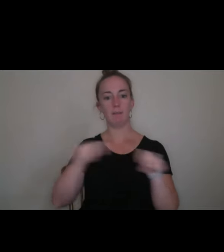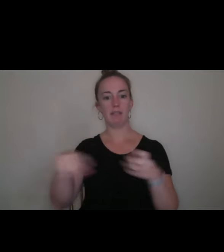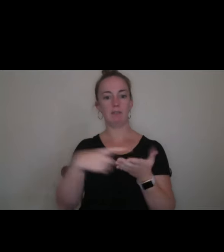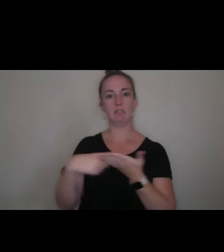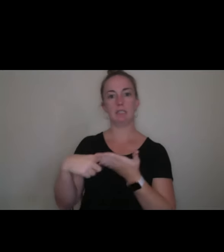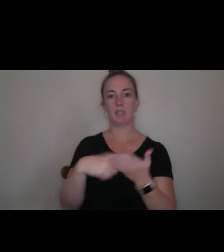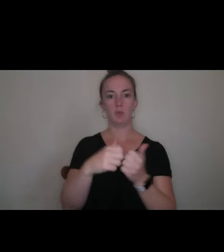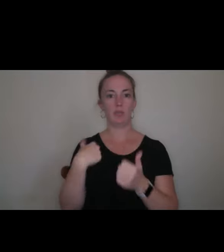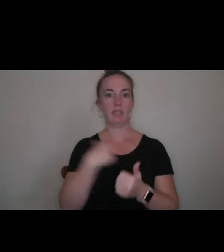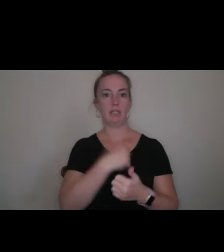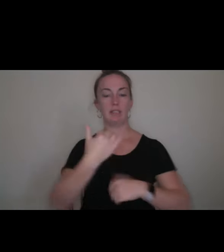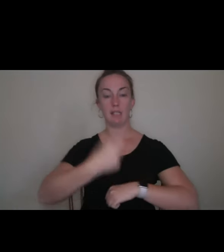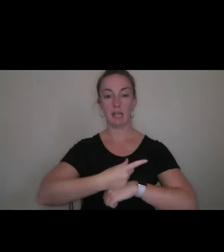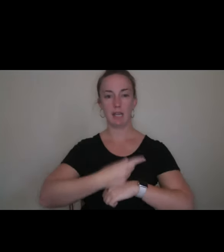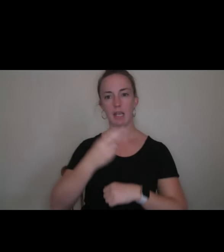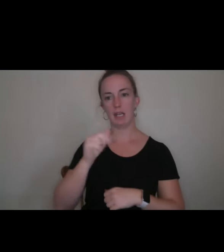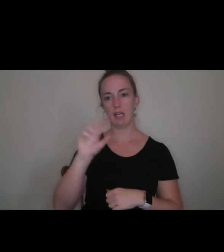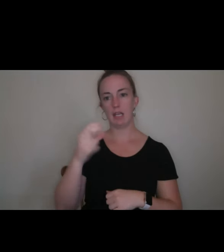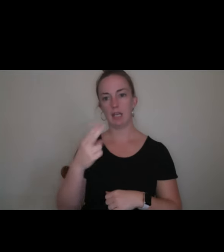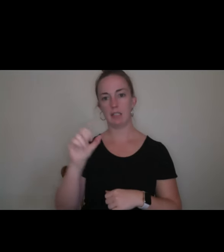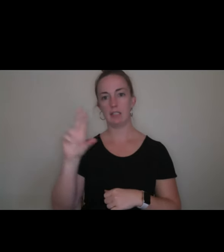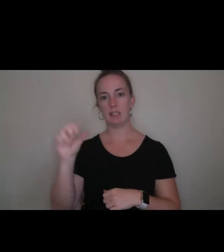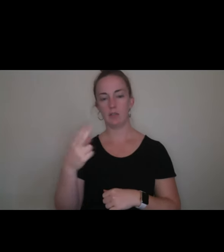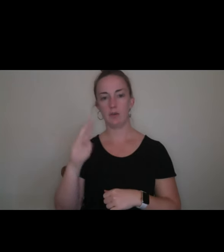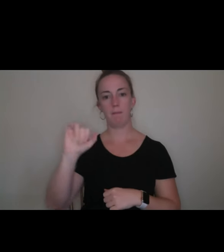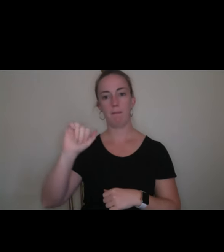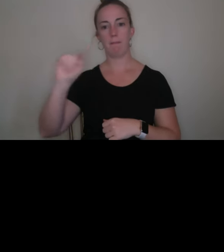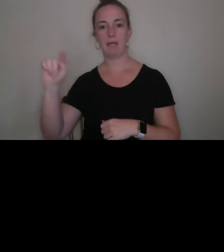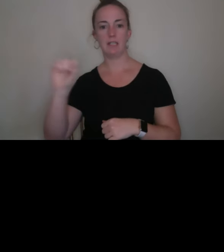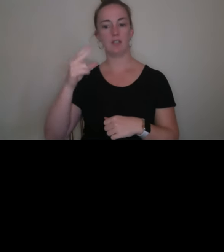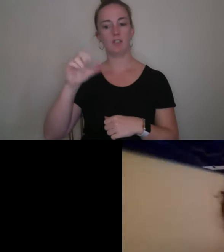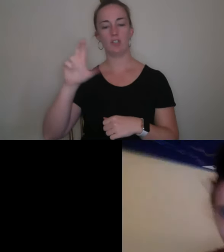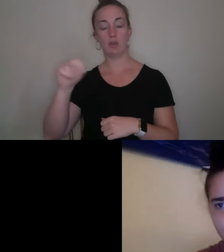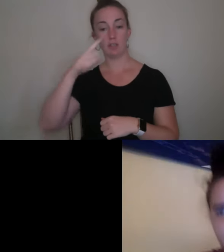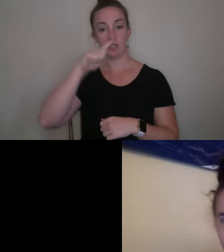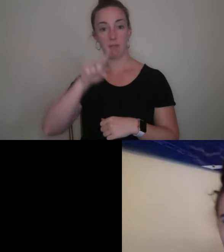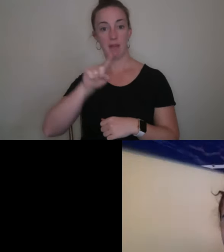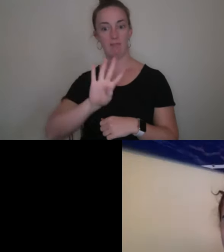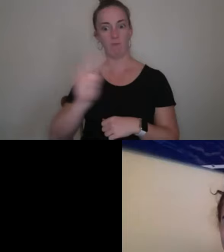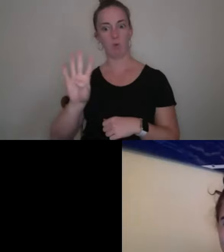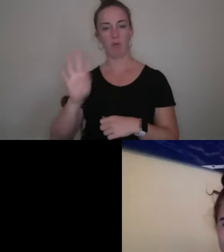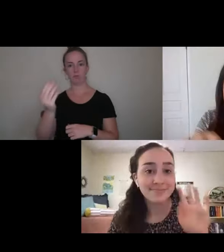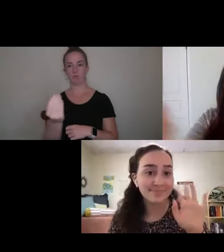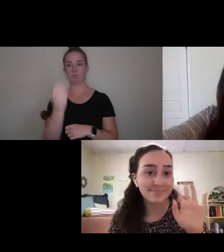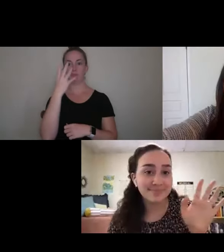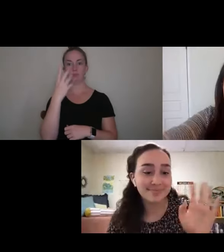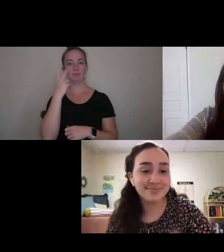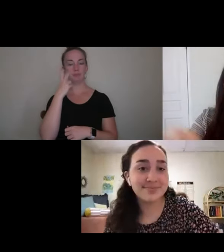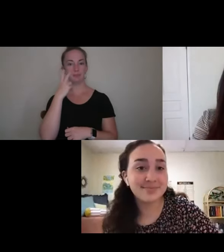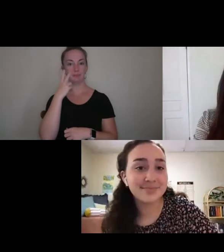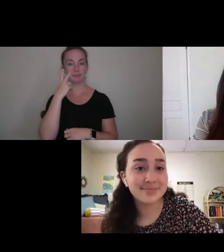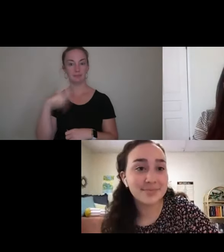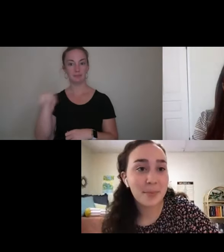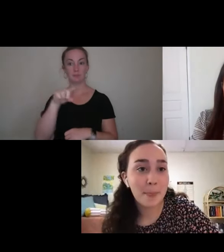So if Hannah, Sarah, Matt, and Sharon, if you guys would turn on your cameras. Let's see you.